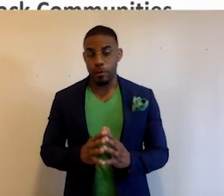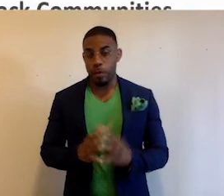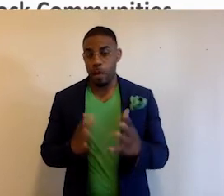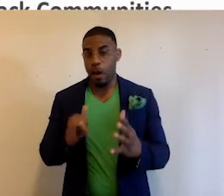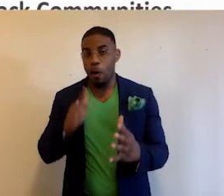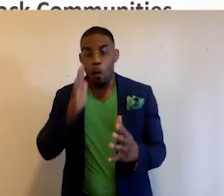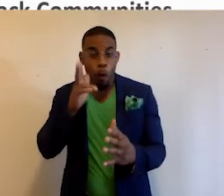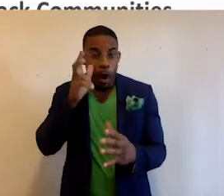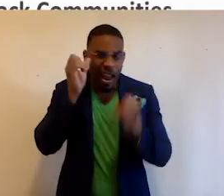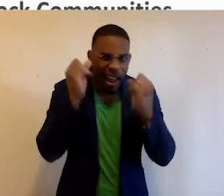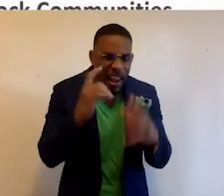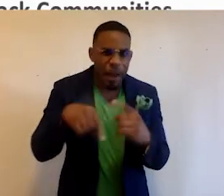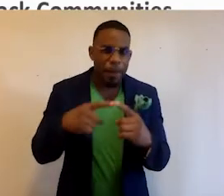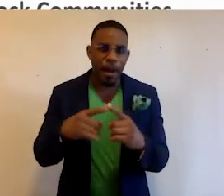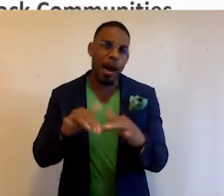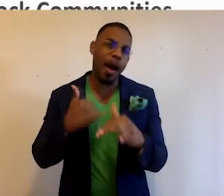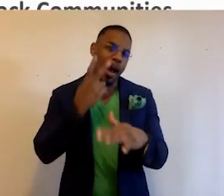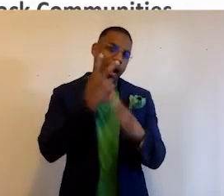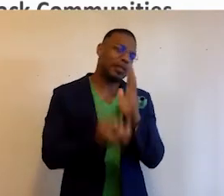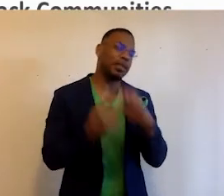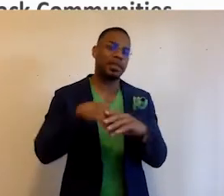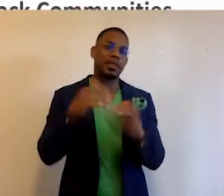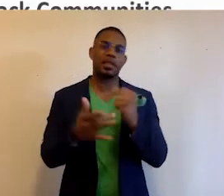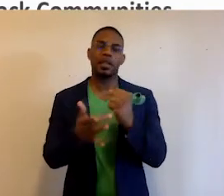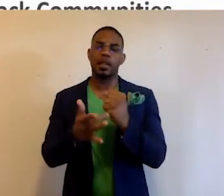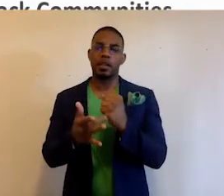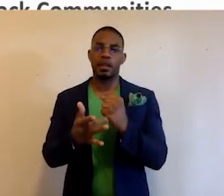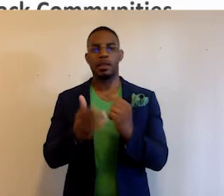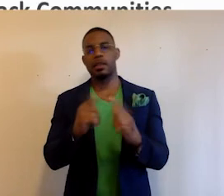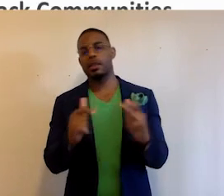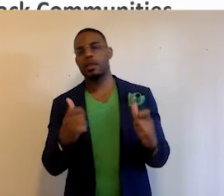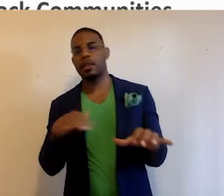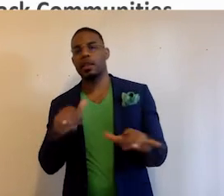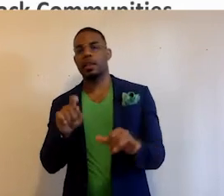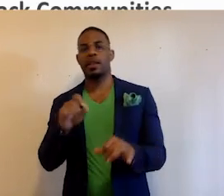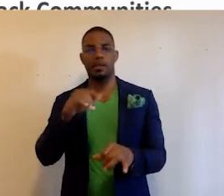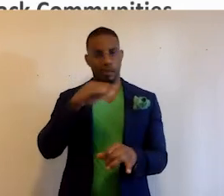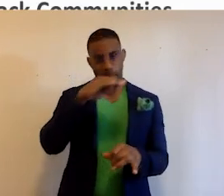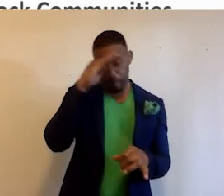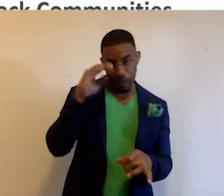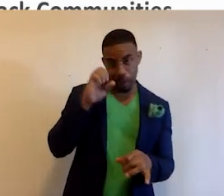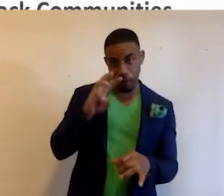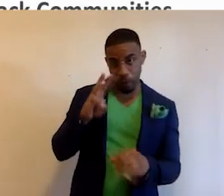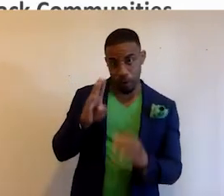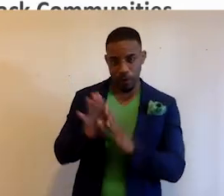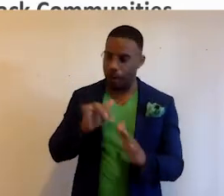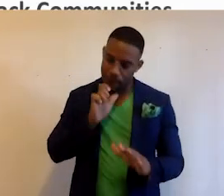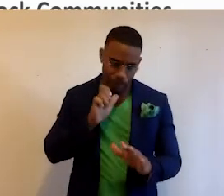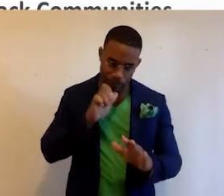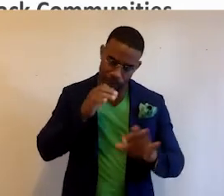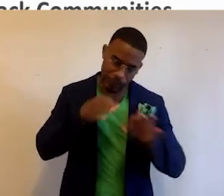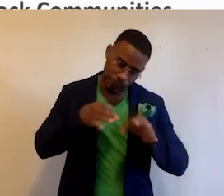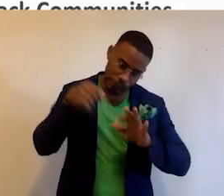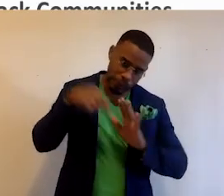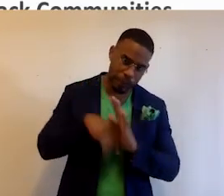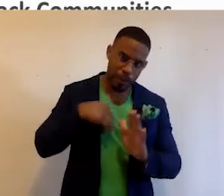You're going to hear a whole lot about how I got into technology and things that I did as a Black software developer. So, I'm not going to get too much into